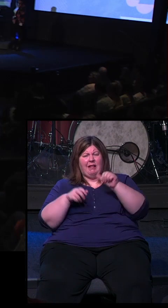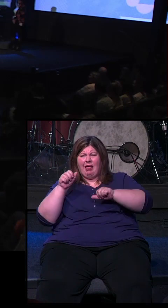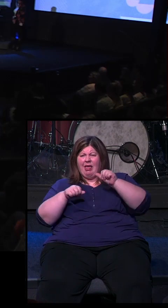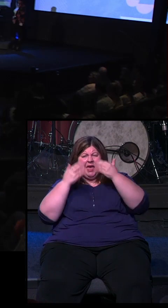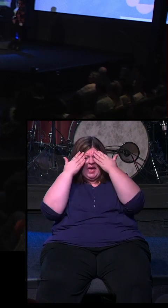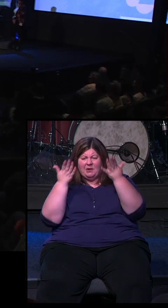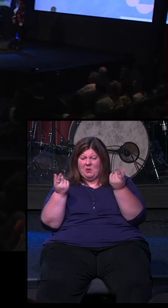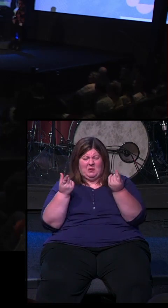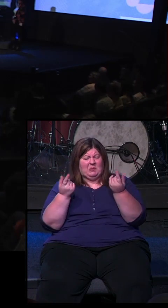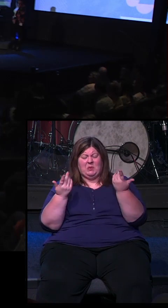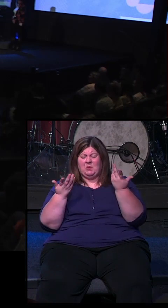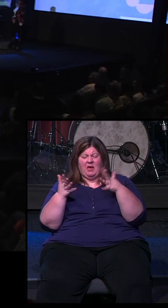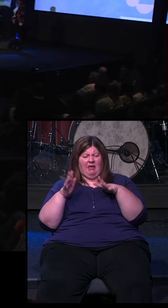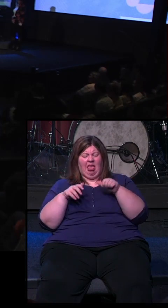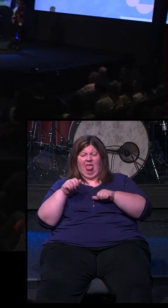what to do.